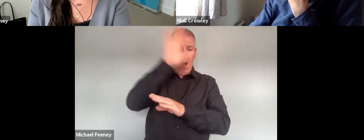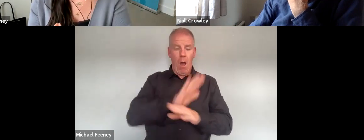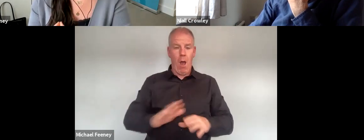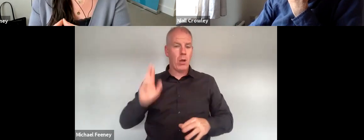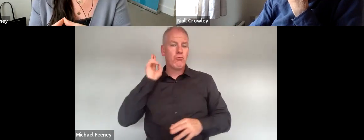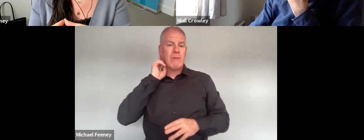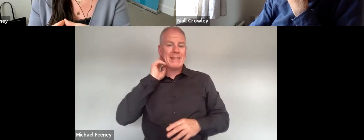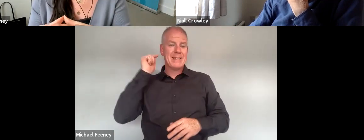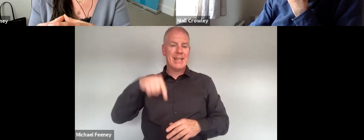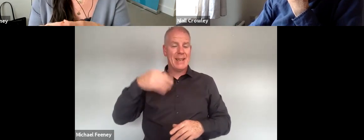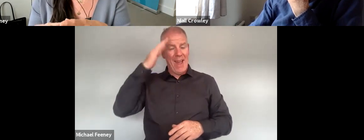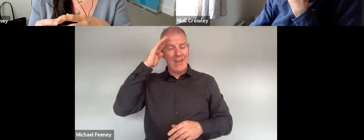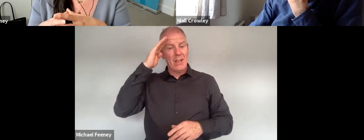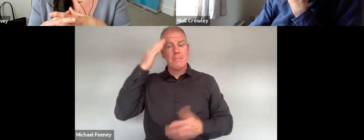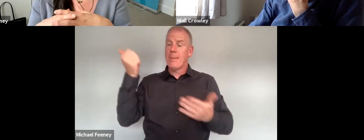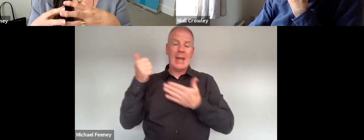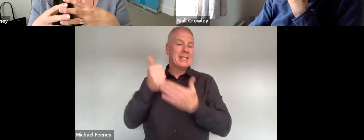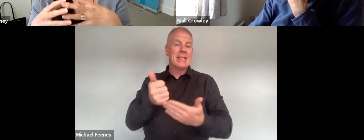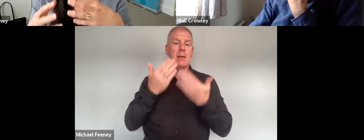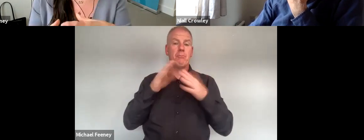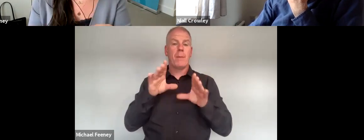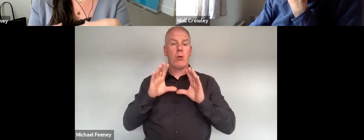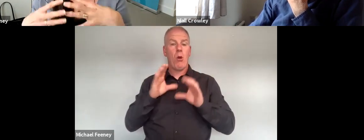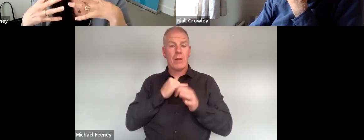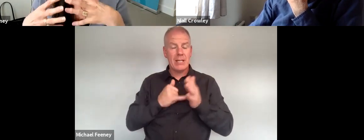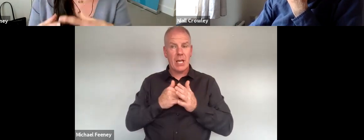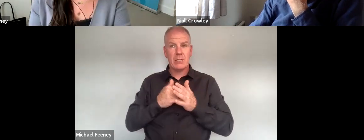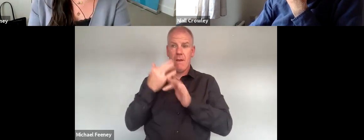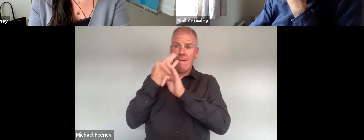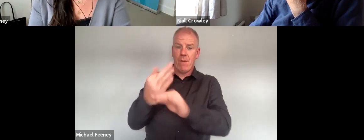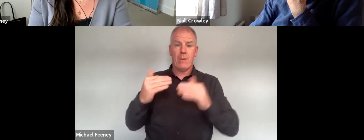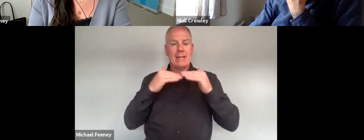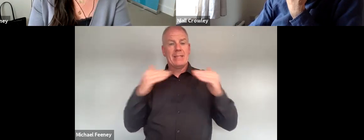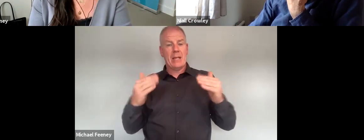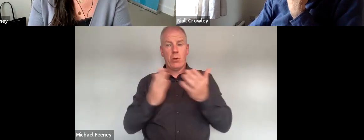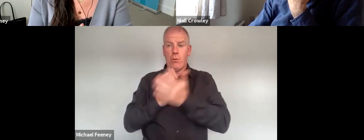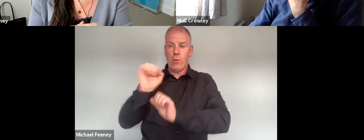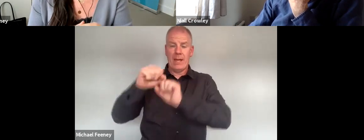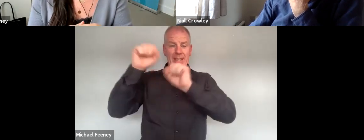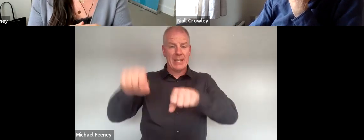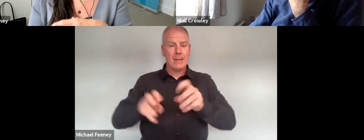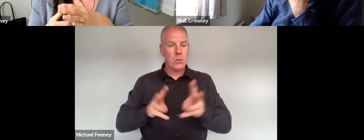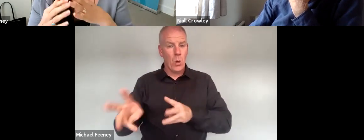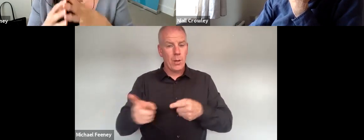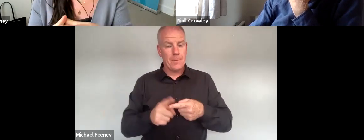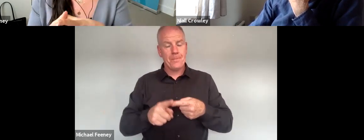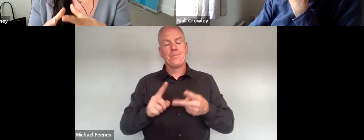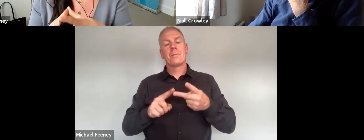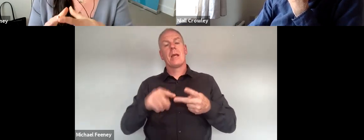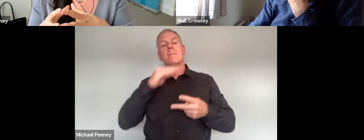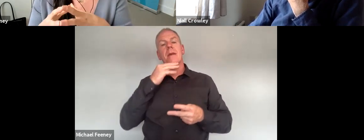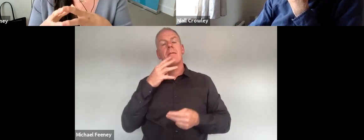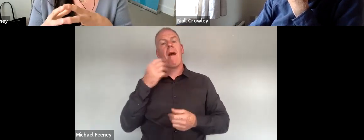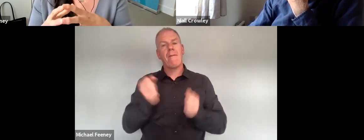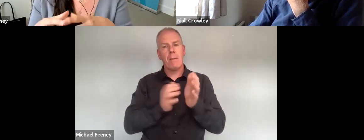assistance to public bodies in its adherence to these standards in a systematic way in their daily work and it provides a motivation